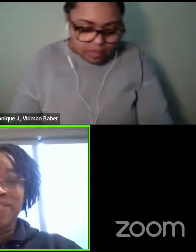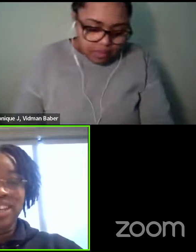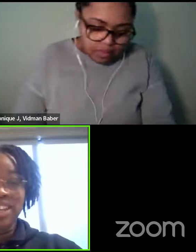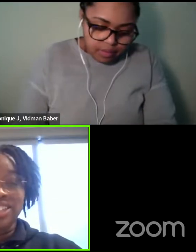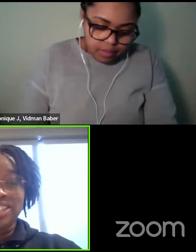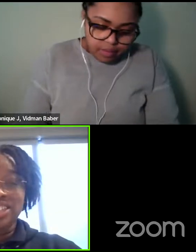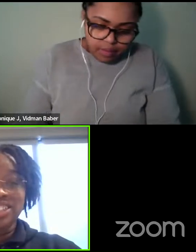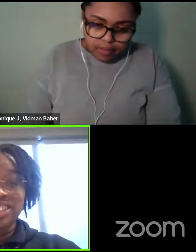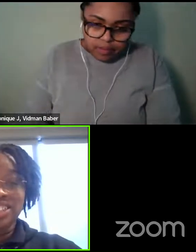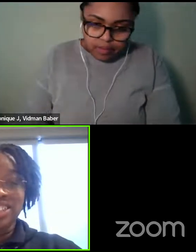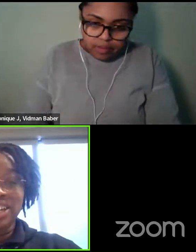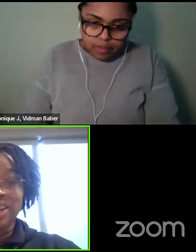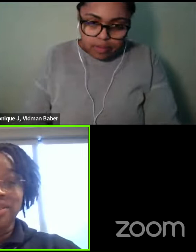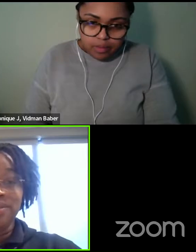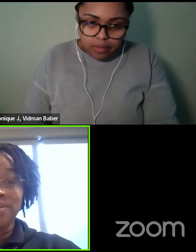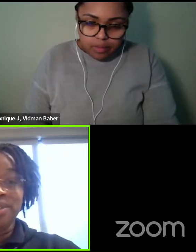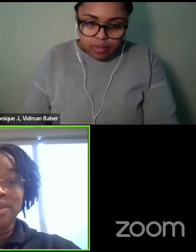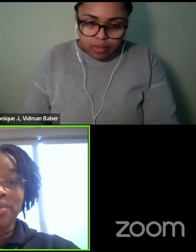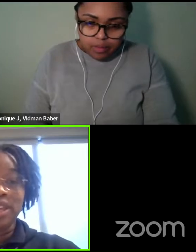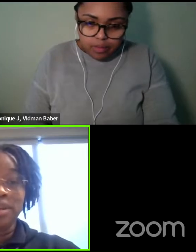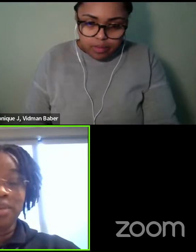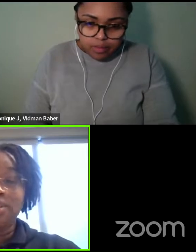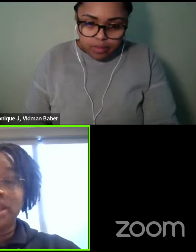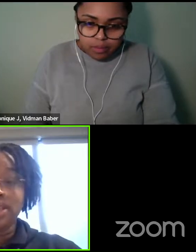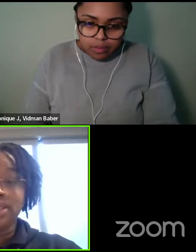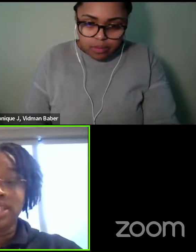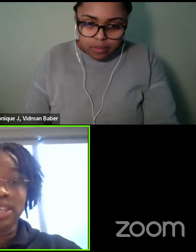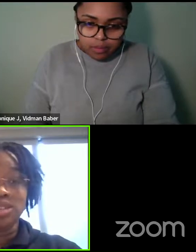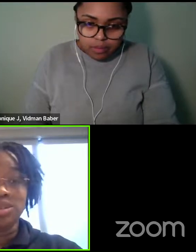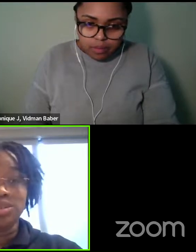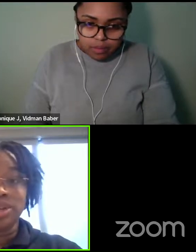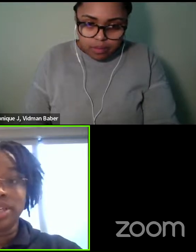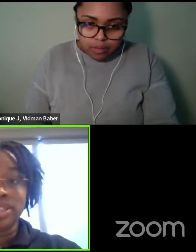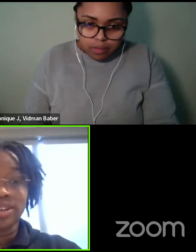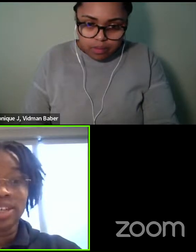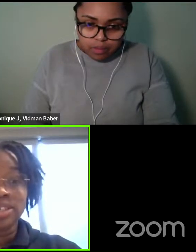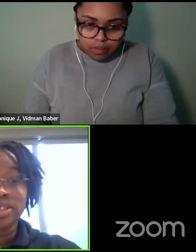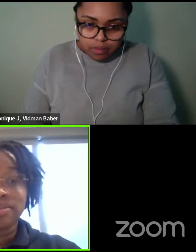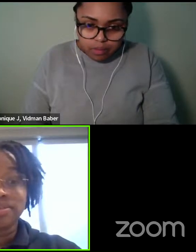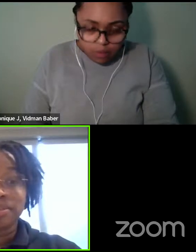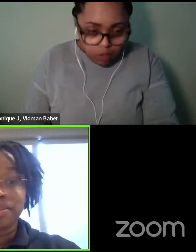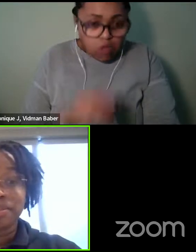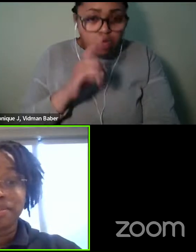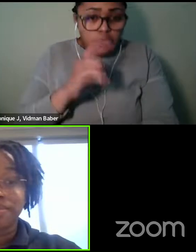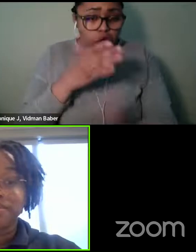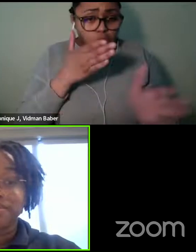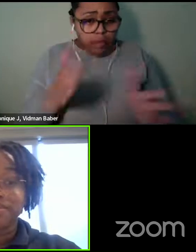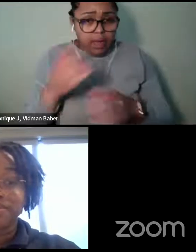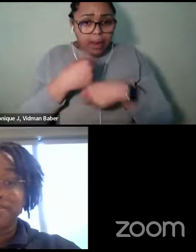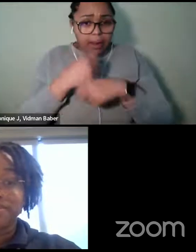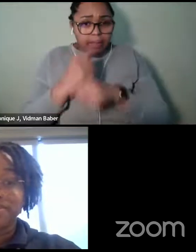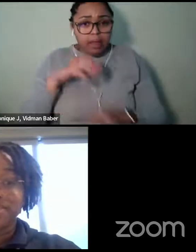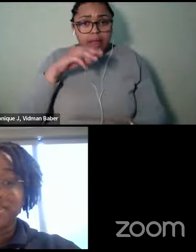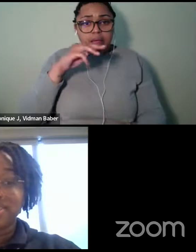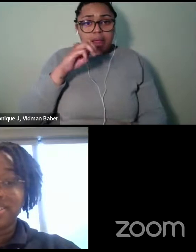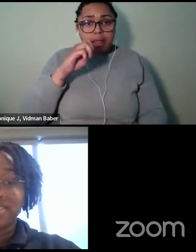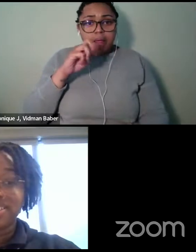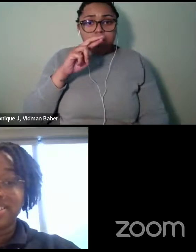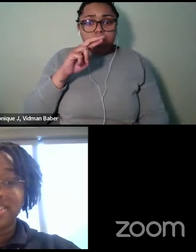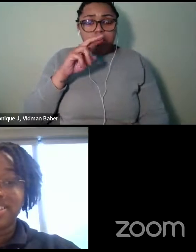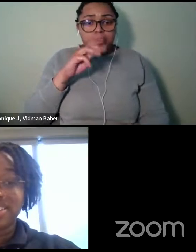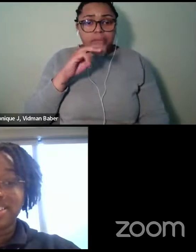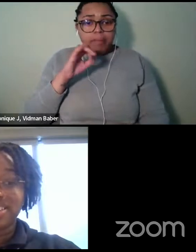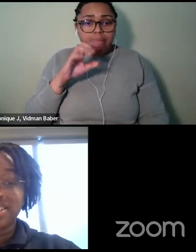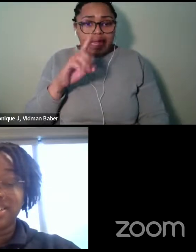do you have any intentions of making Mermaid Kinsey into a series? Well, yeah, that was my